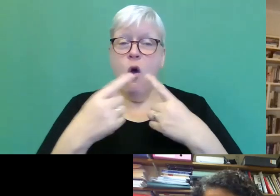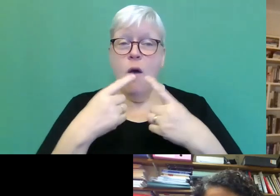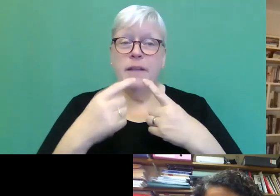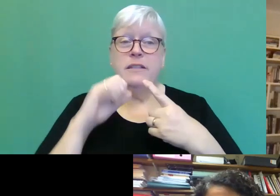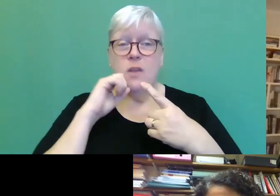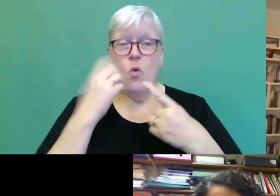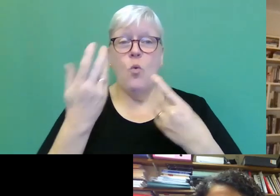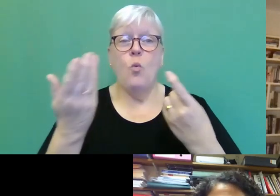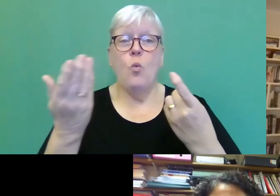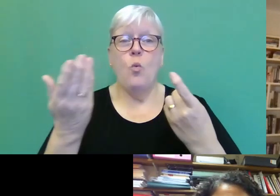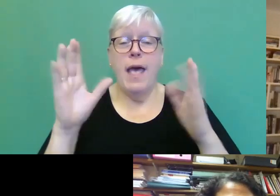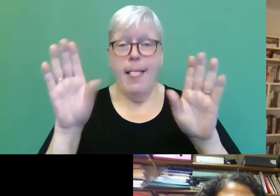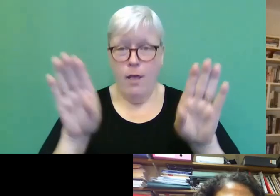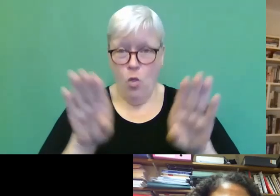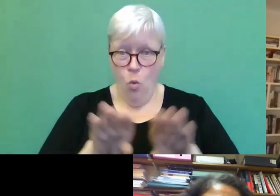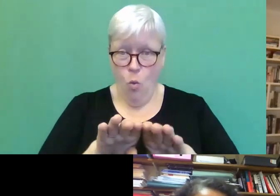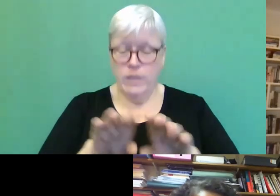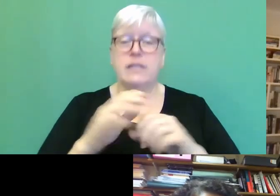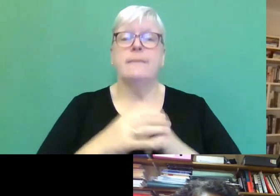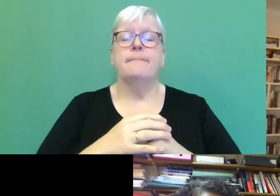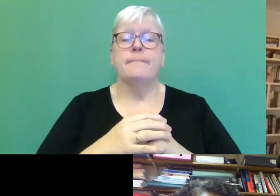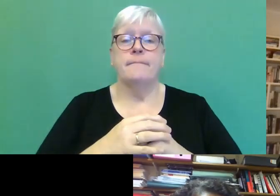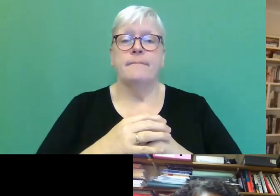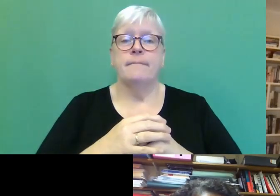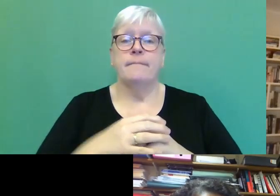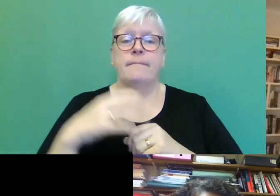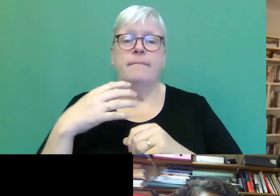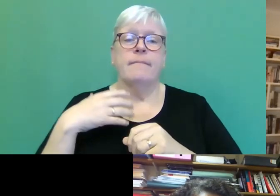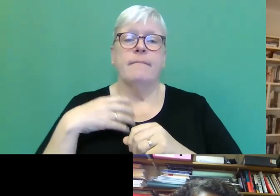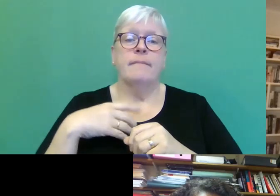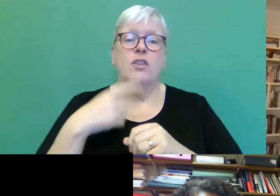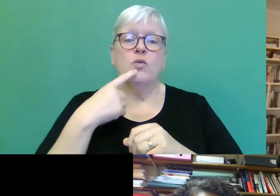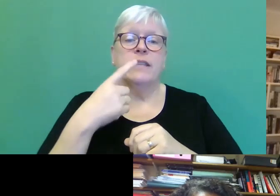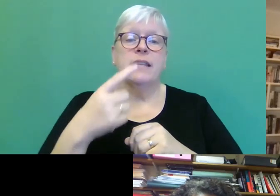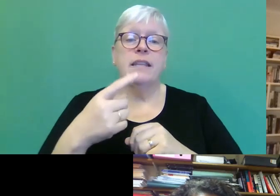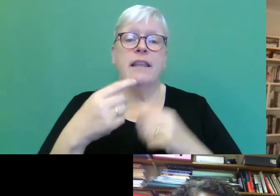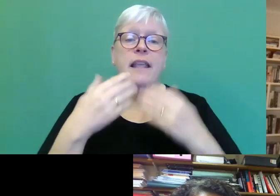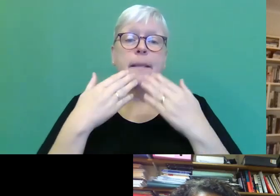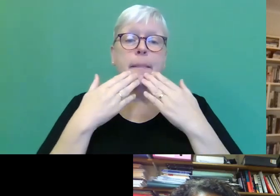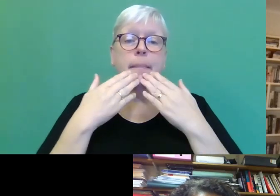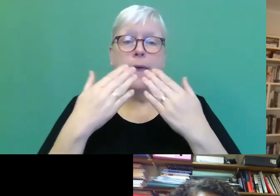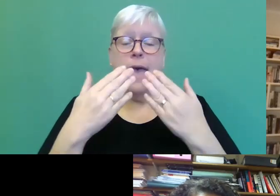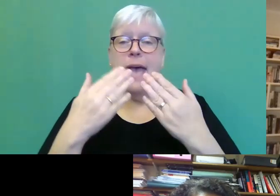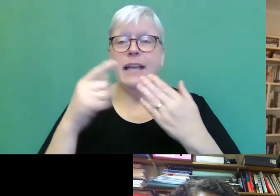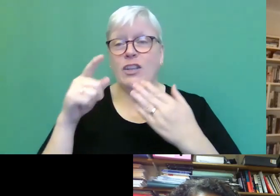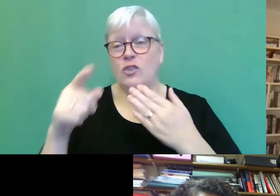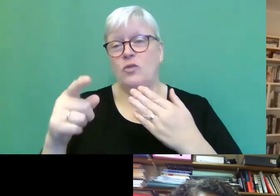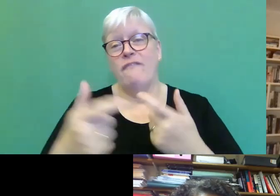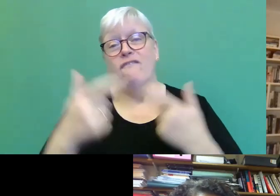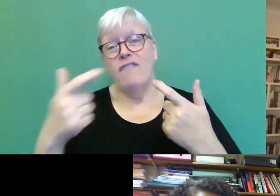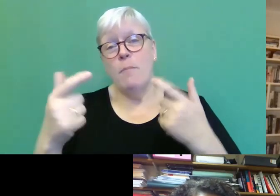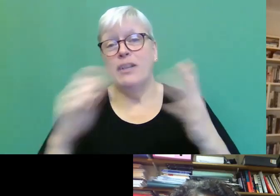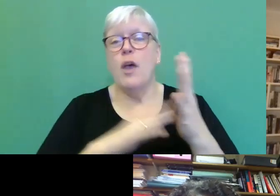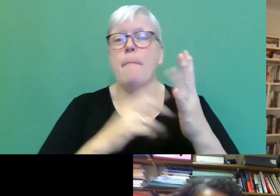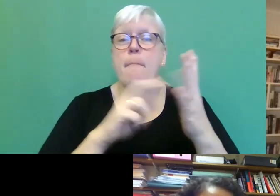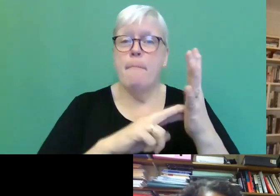begin to sort of wrap that up and I just, you know, it just remains to me to, um, thank you very much, Monica, for your